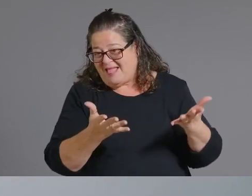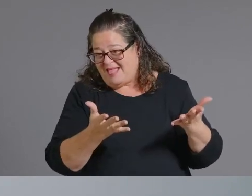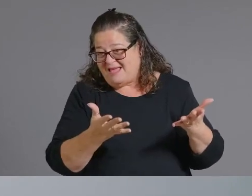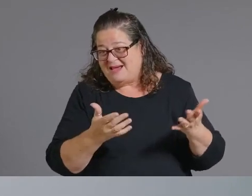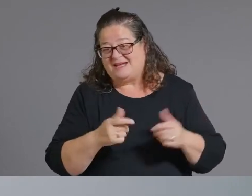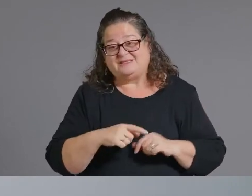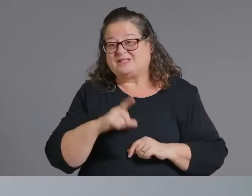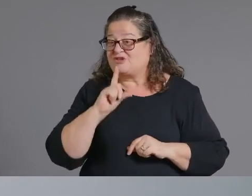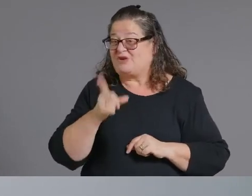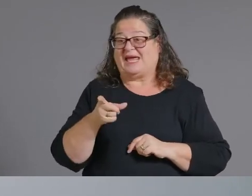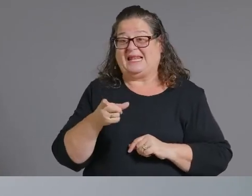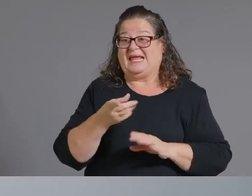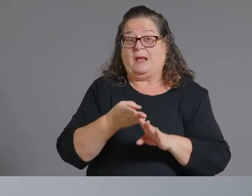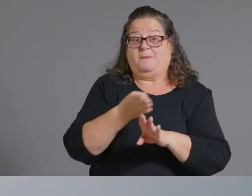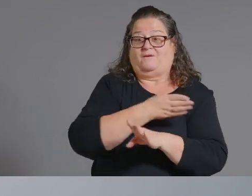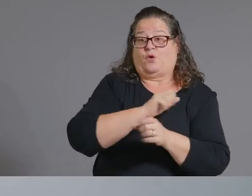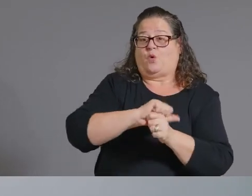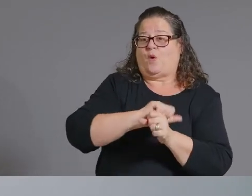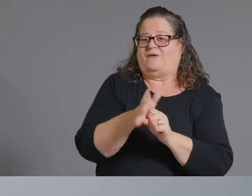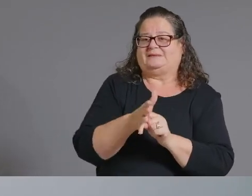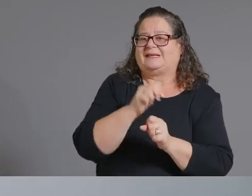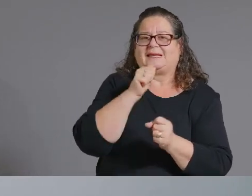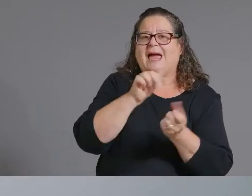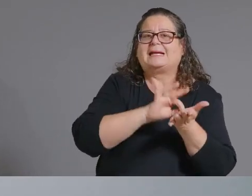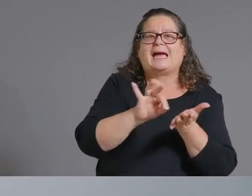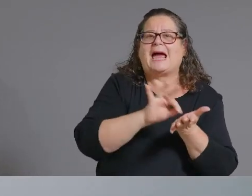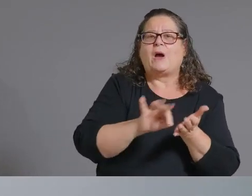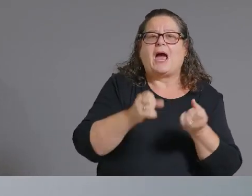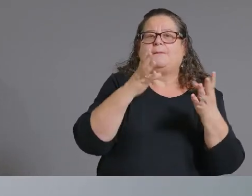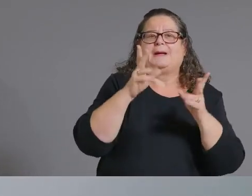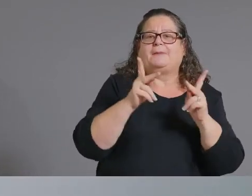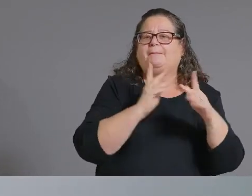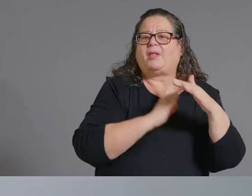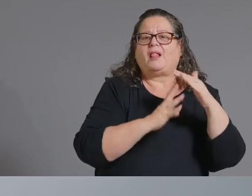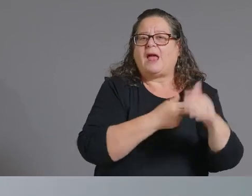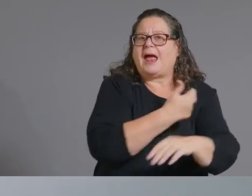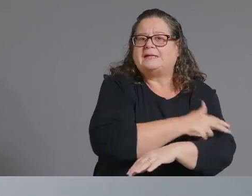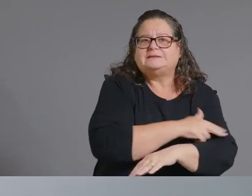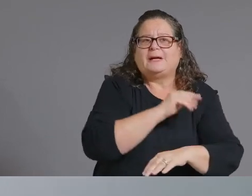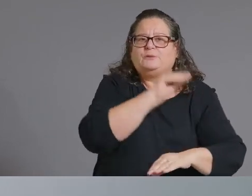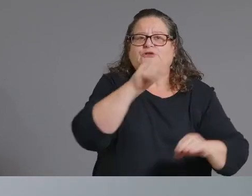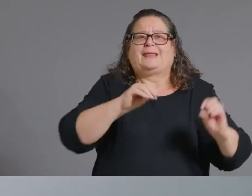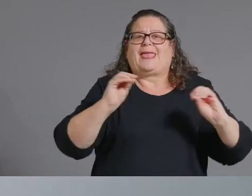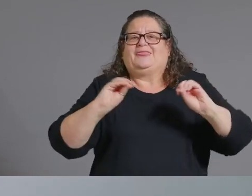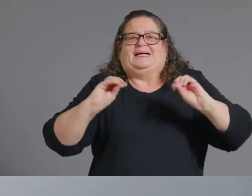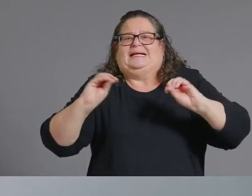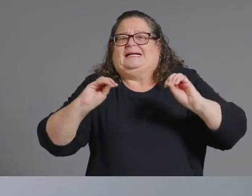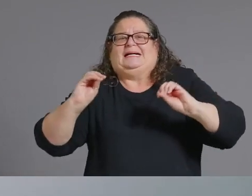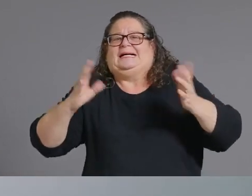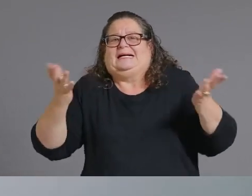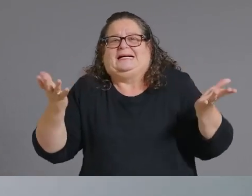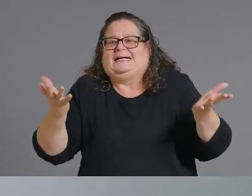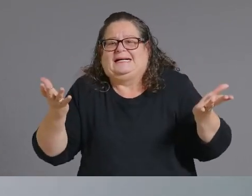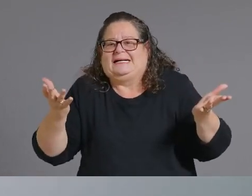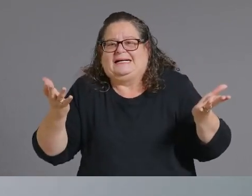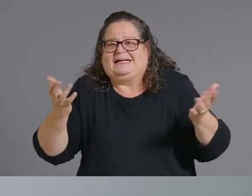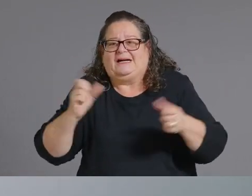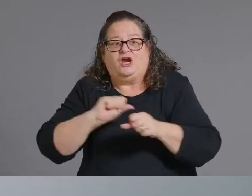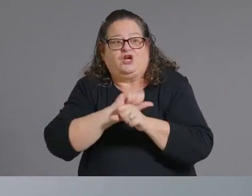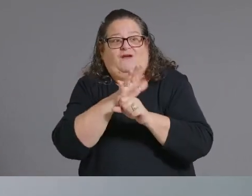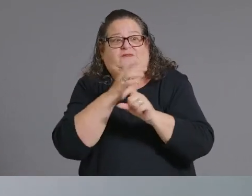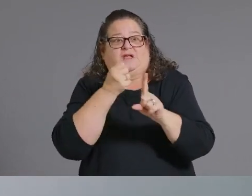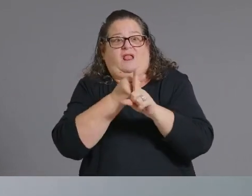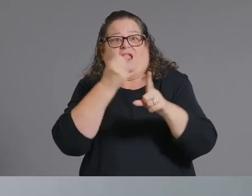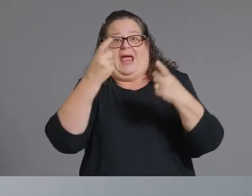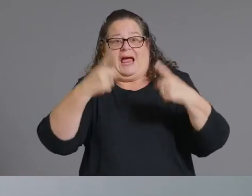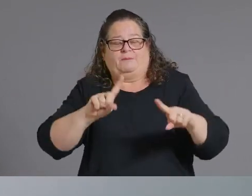the capacity data like we're collecting now so we don't know if that would go back down once they were able to kind of get through those patients or if that's their